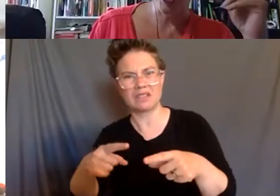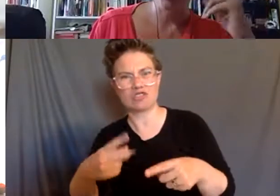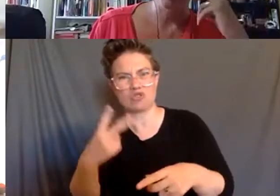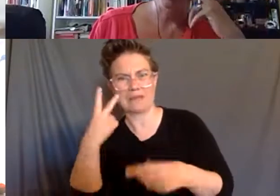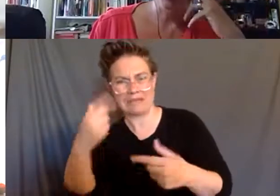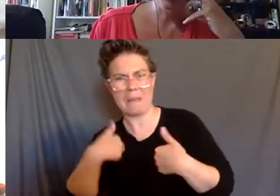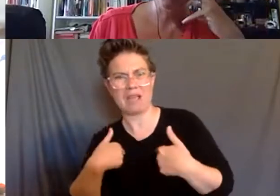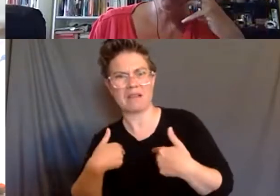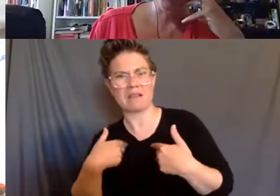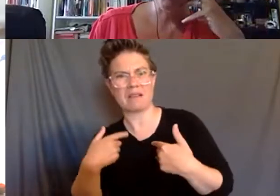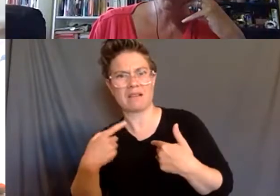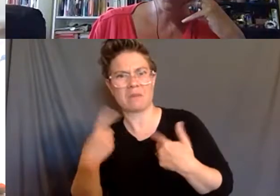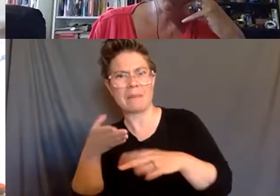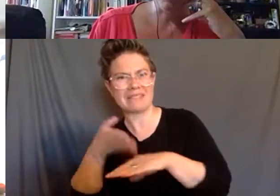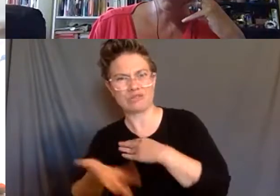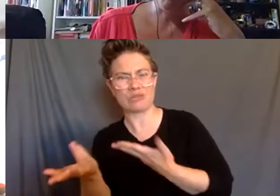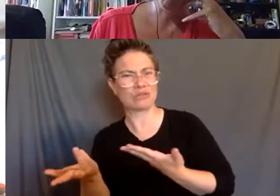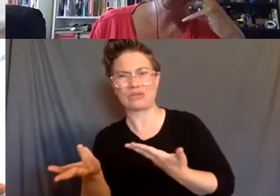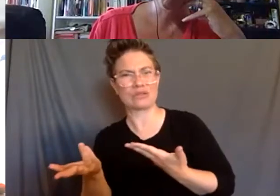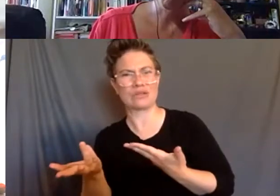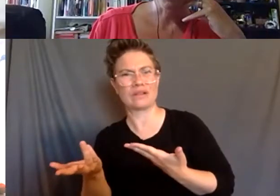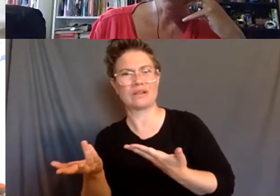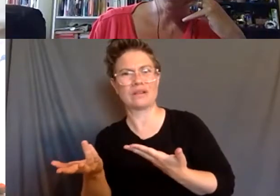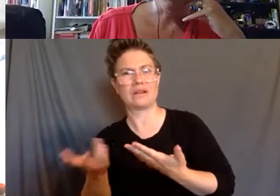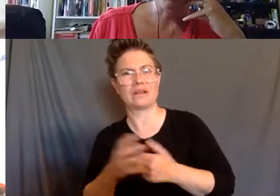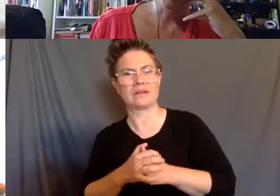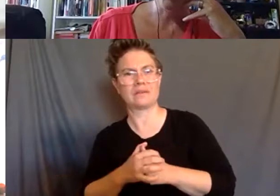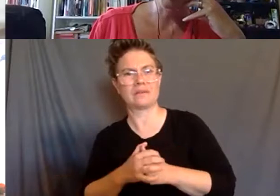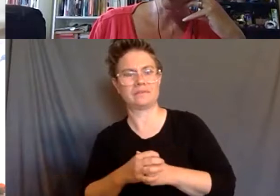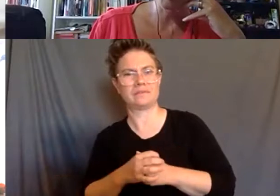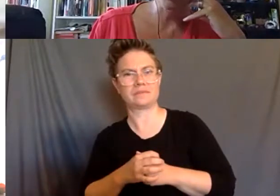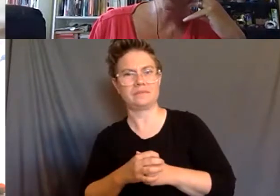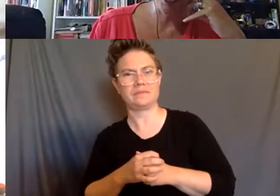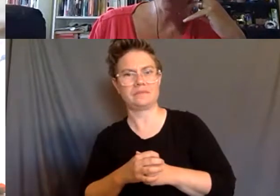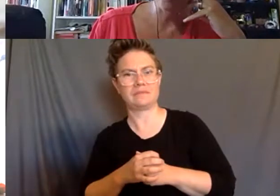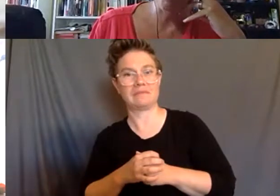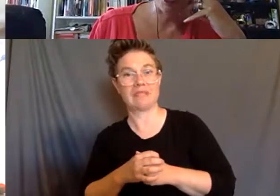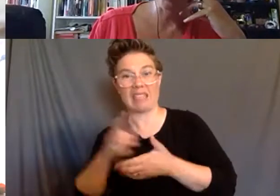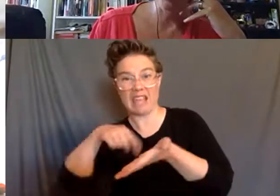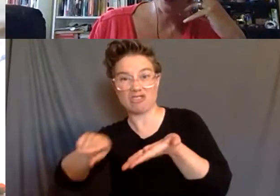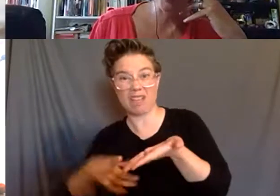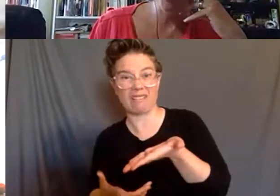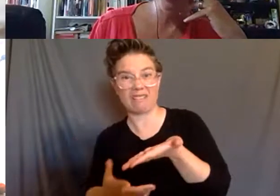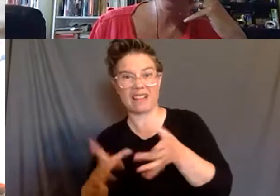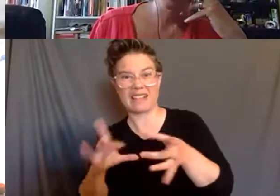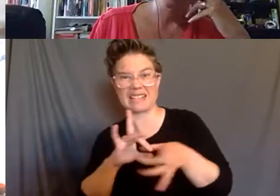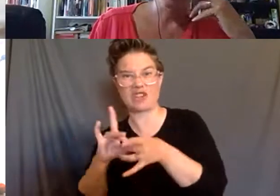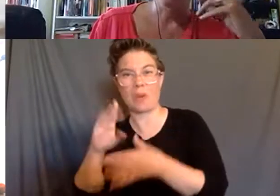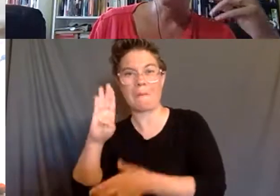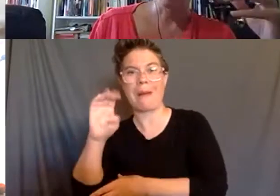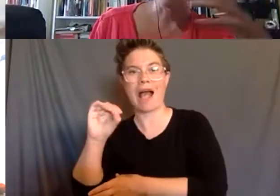the check? What are people, that the check is always intertwined with biopsychiatry?